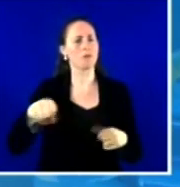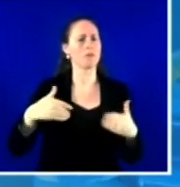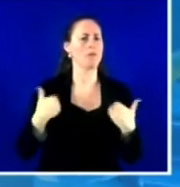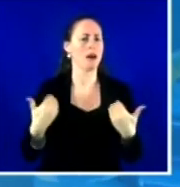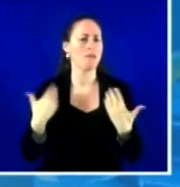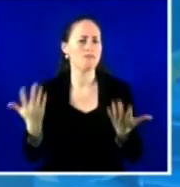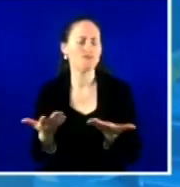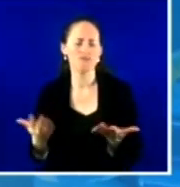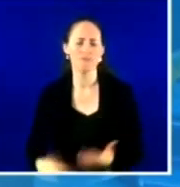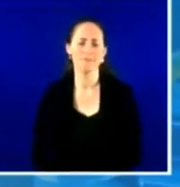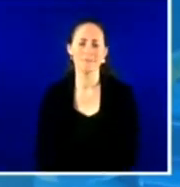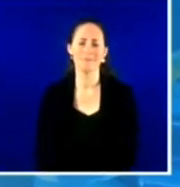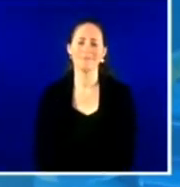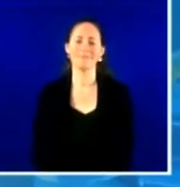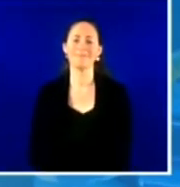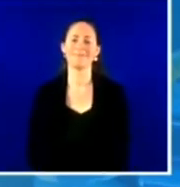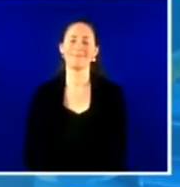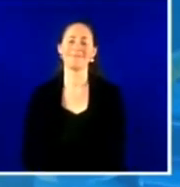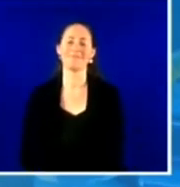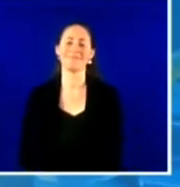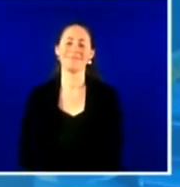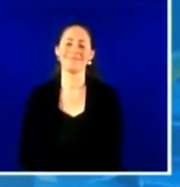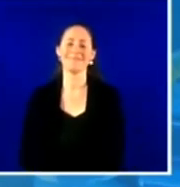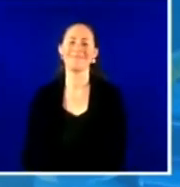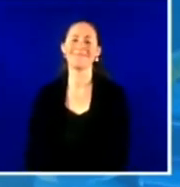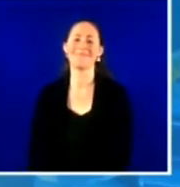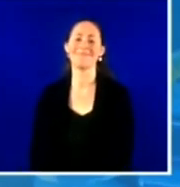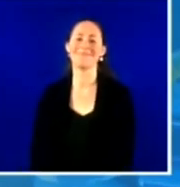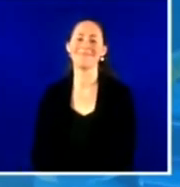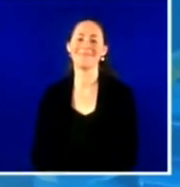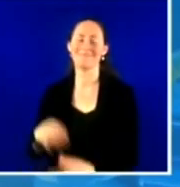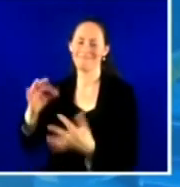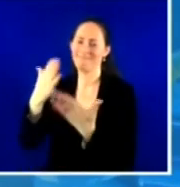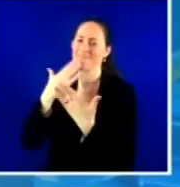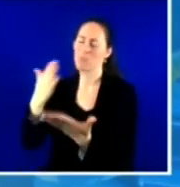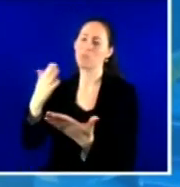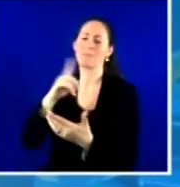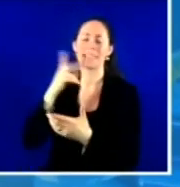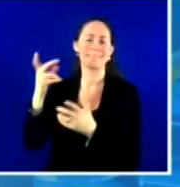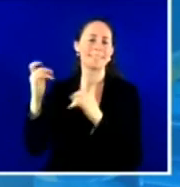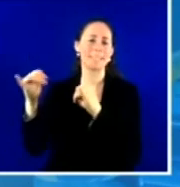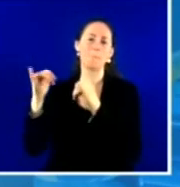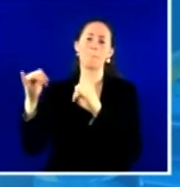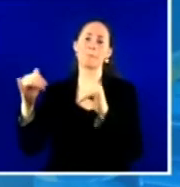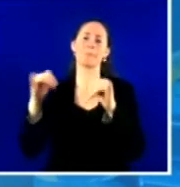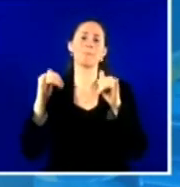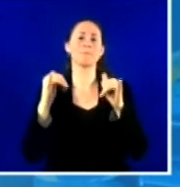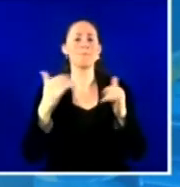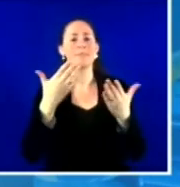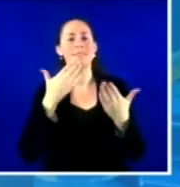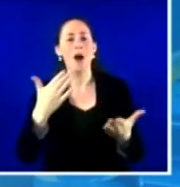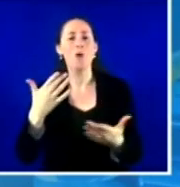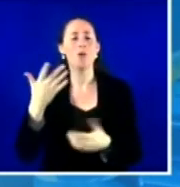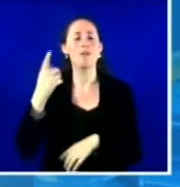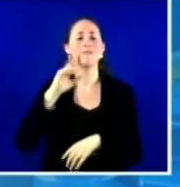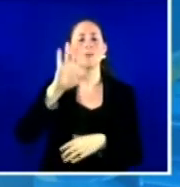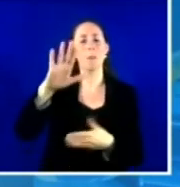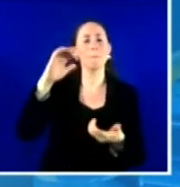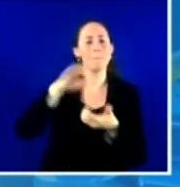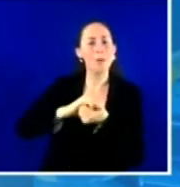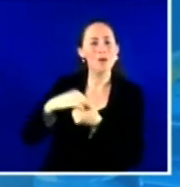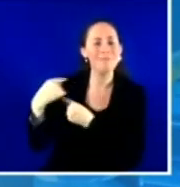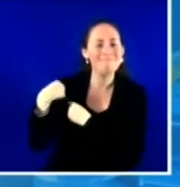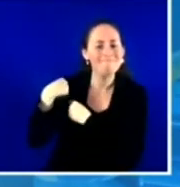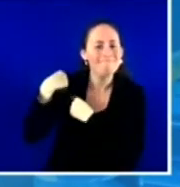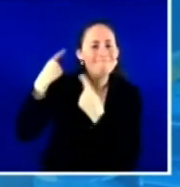really just echoing the things others have shared for your partnership and for the administration's partnership. We're really honored to be here with you